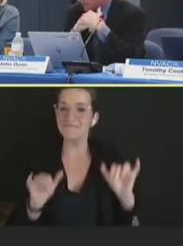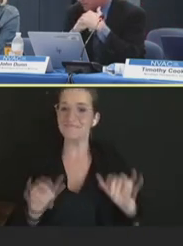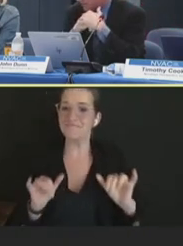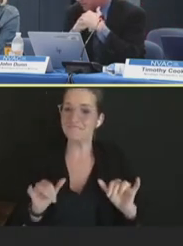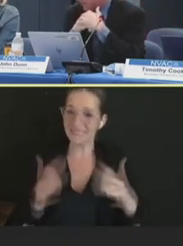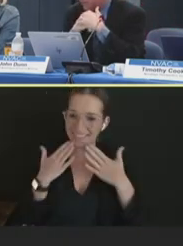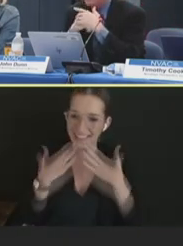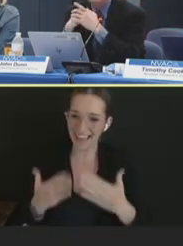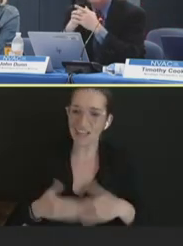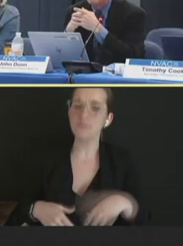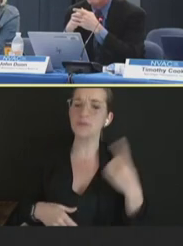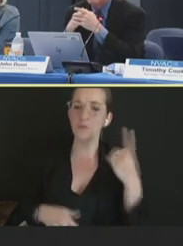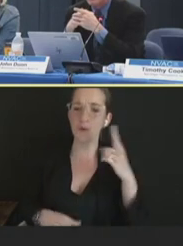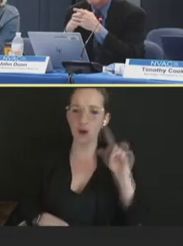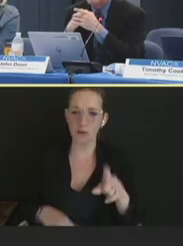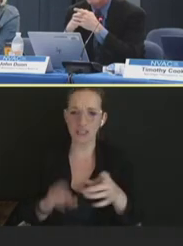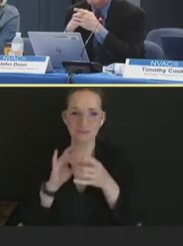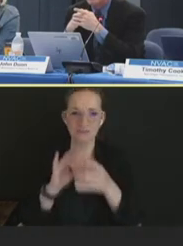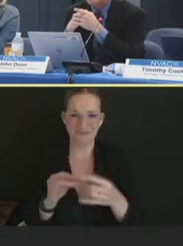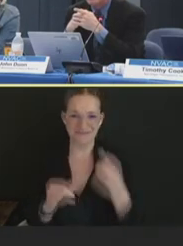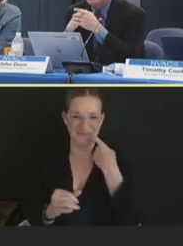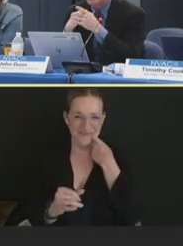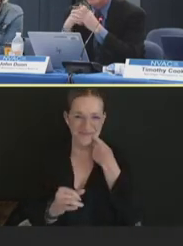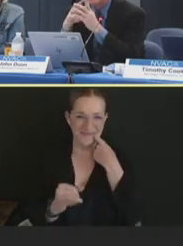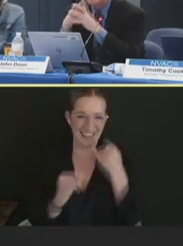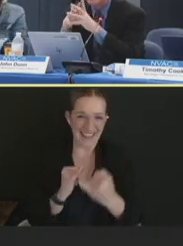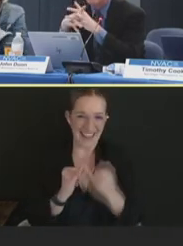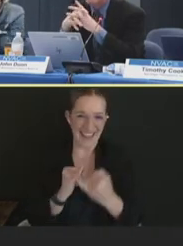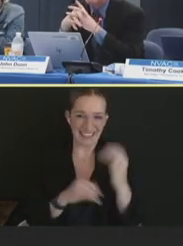question with regard to this very last presentation.